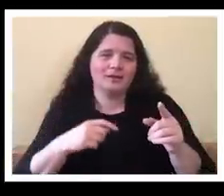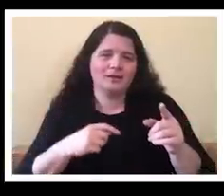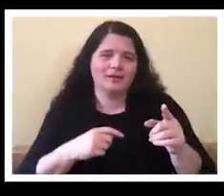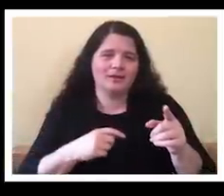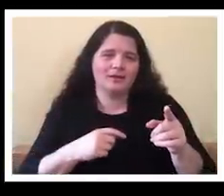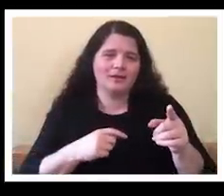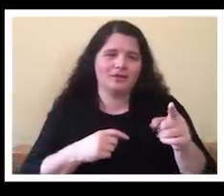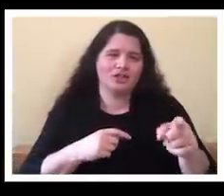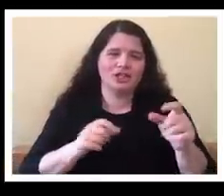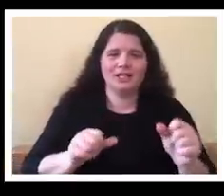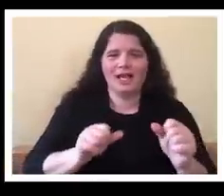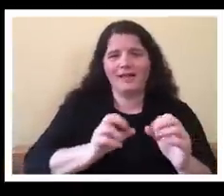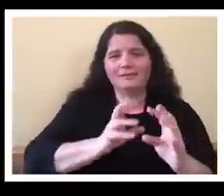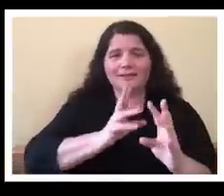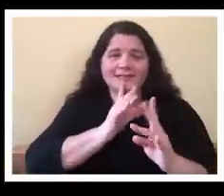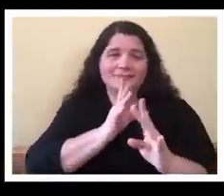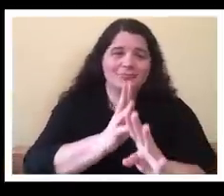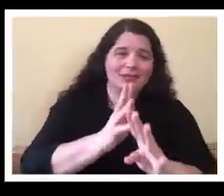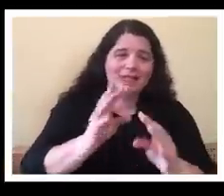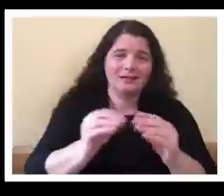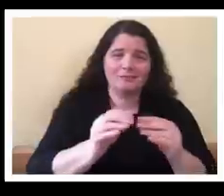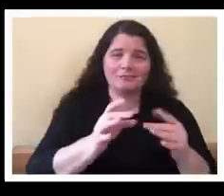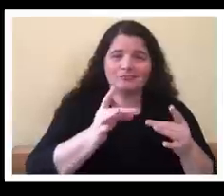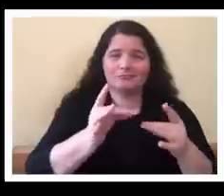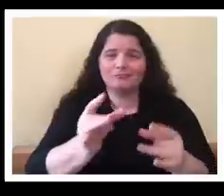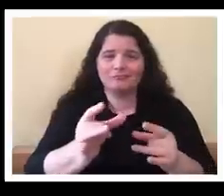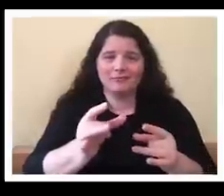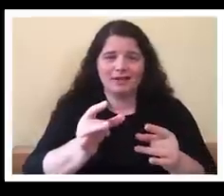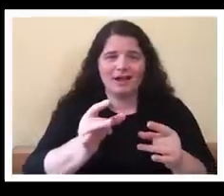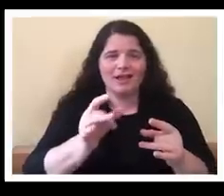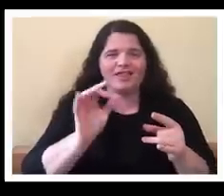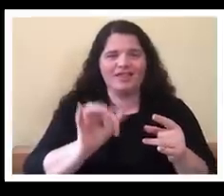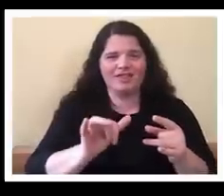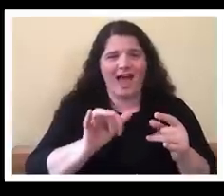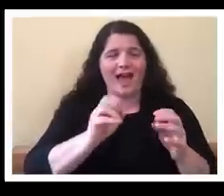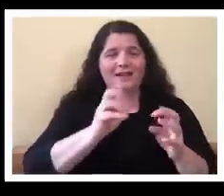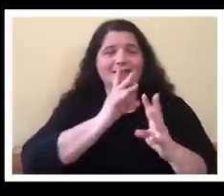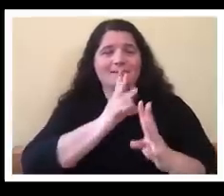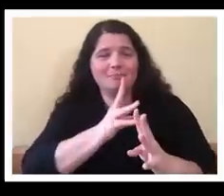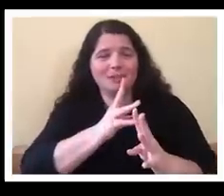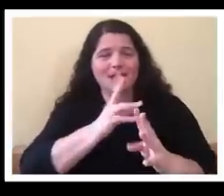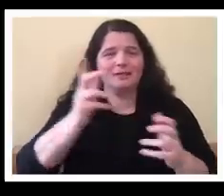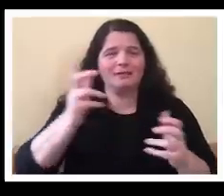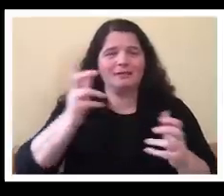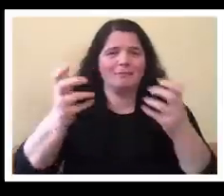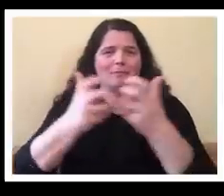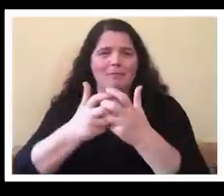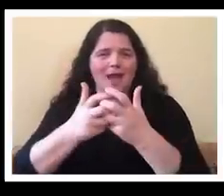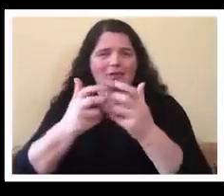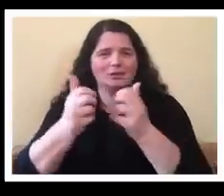and she doesn't have all these